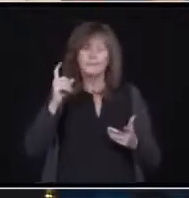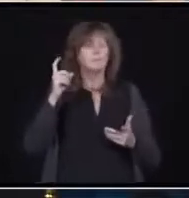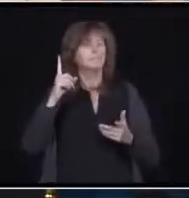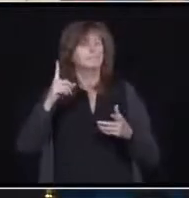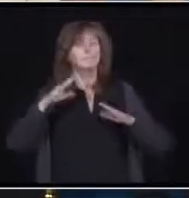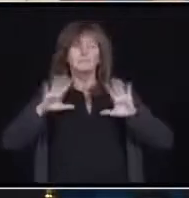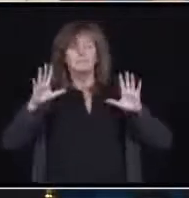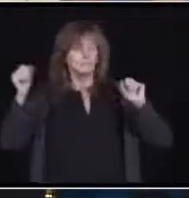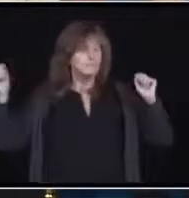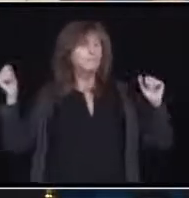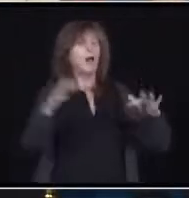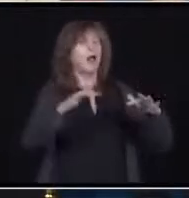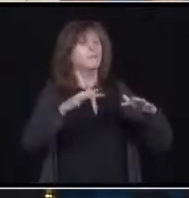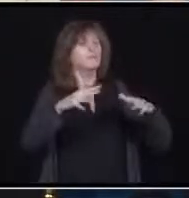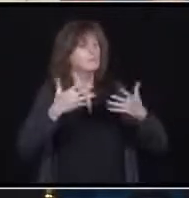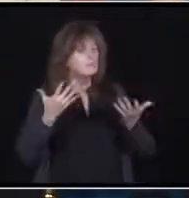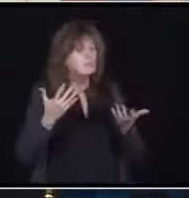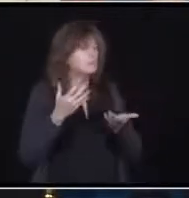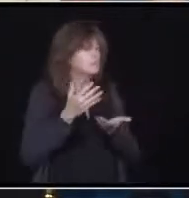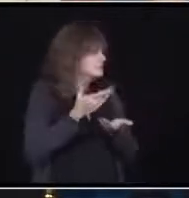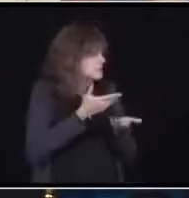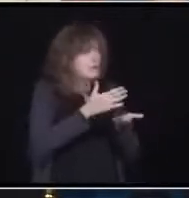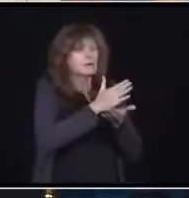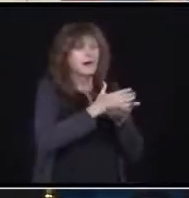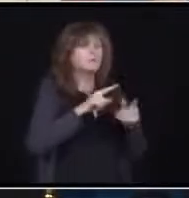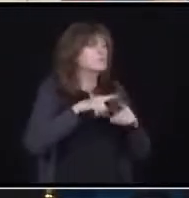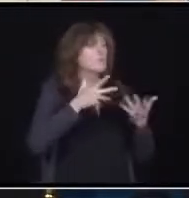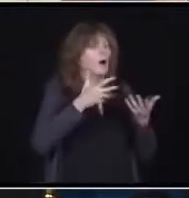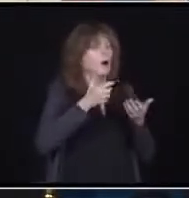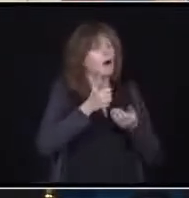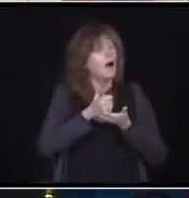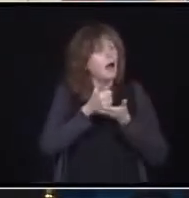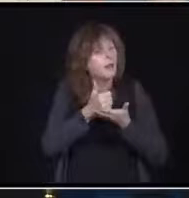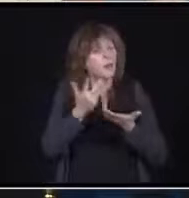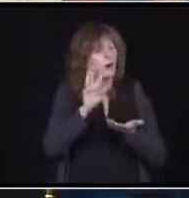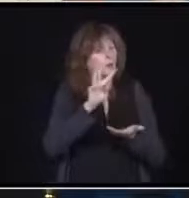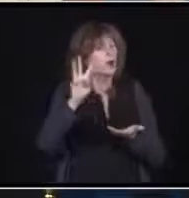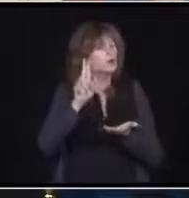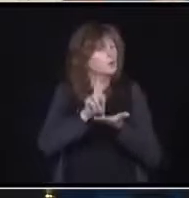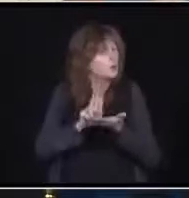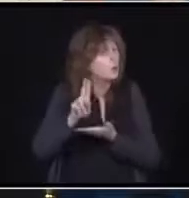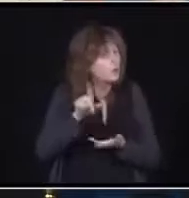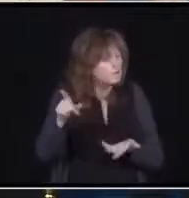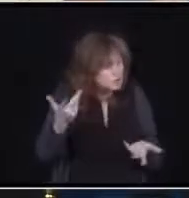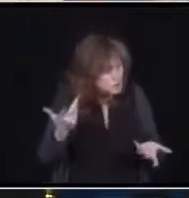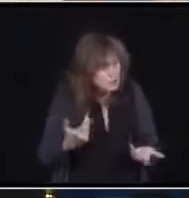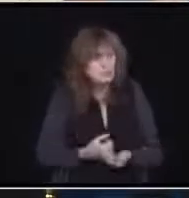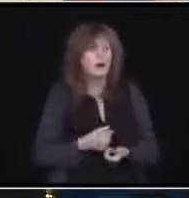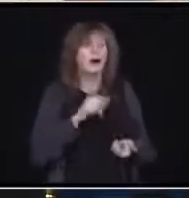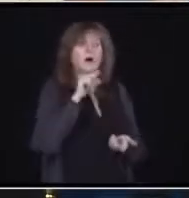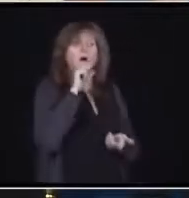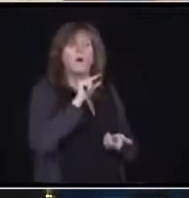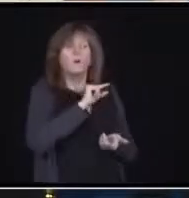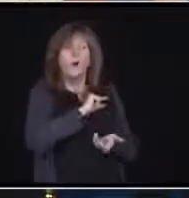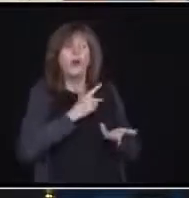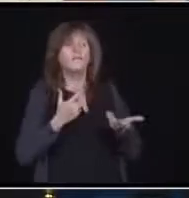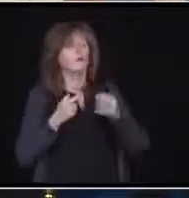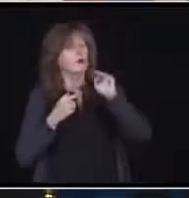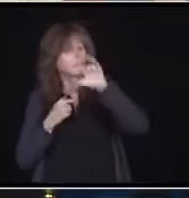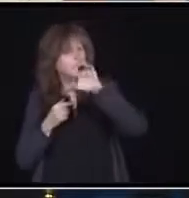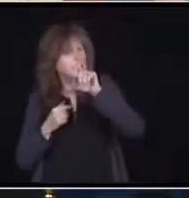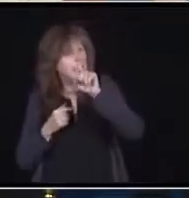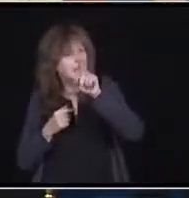offered to help. Western, you guys are amazing. And Guelph and really McMaster is unbelievable as well.